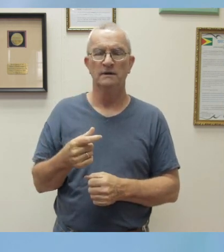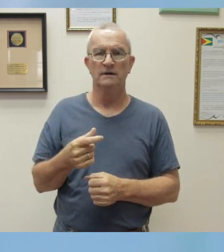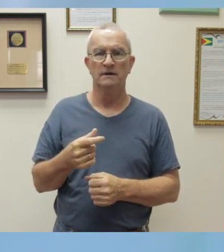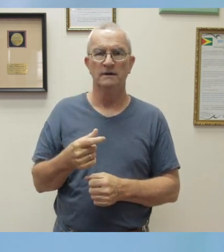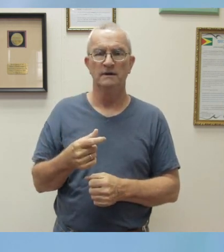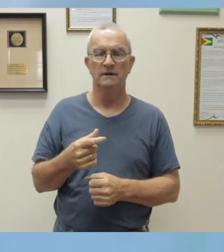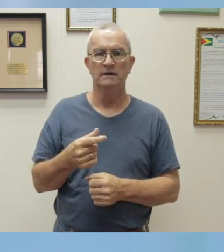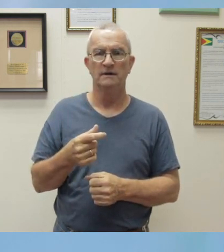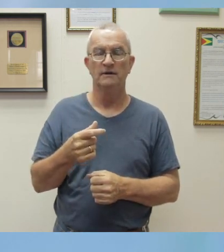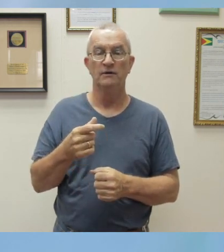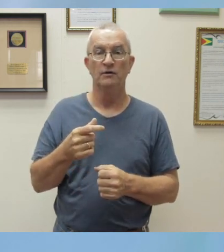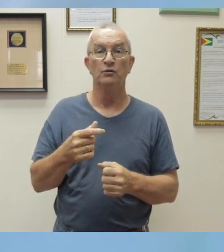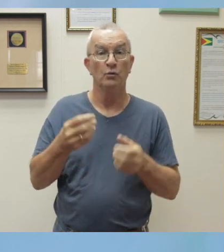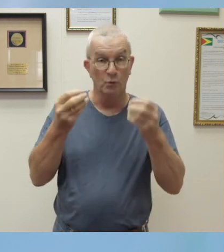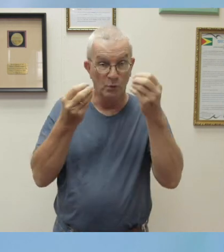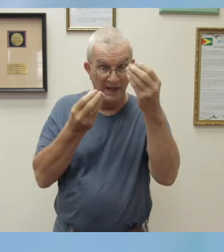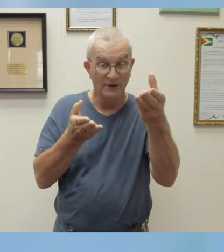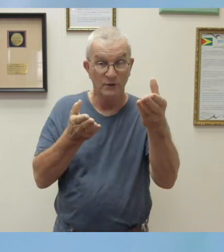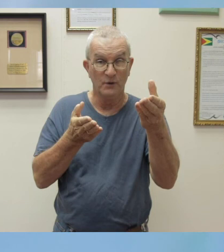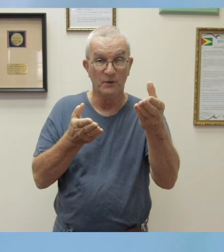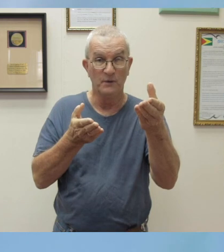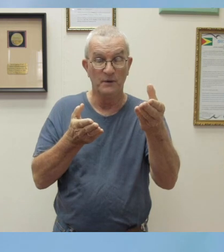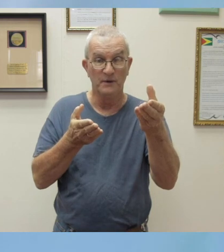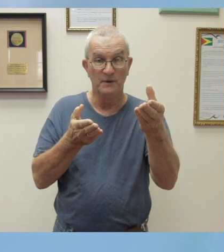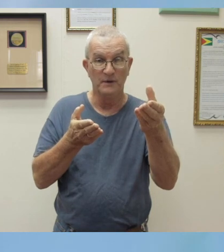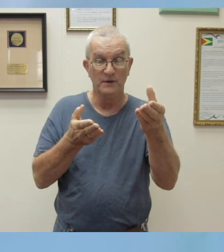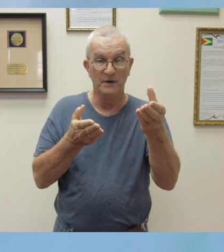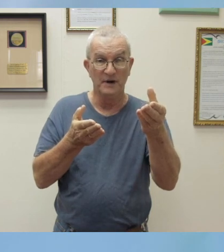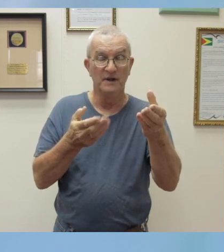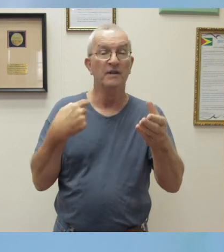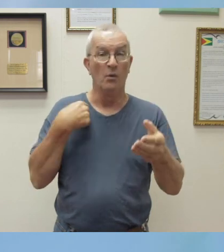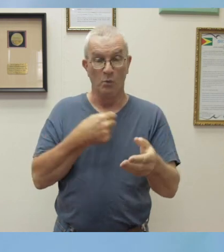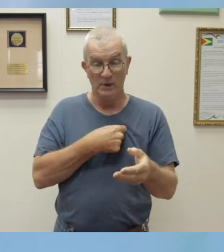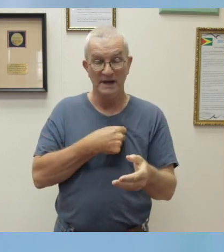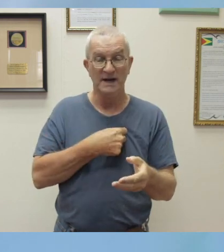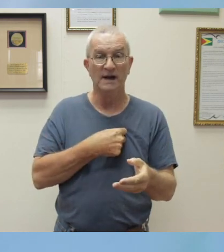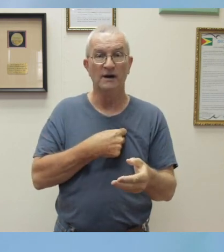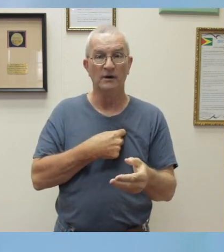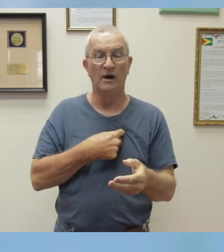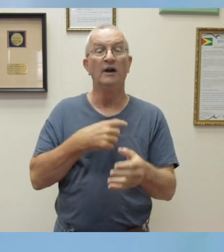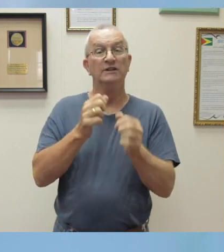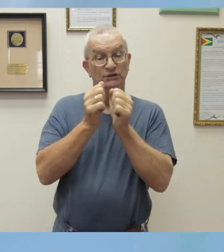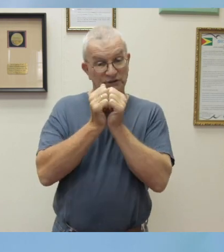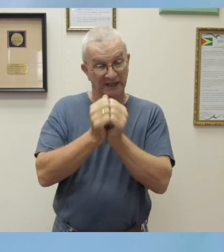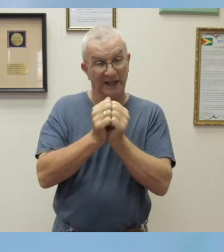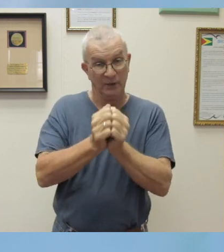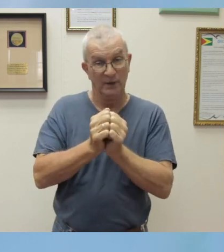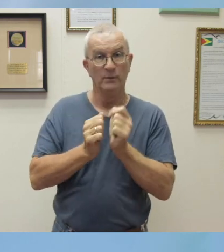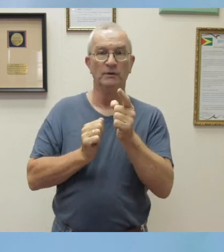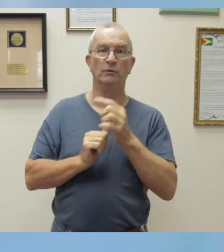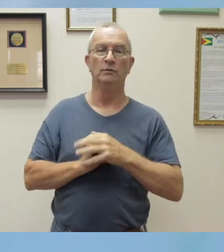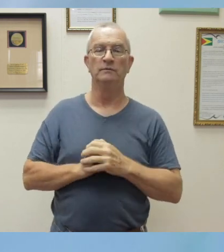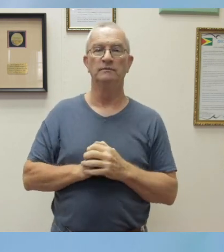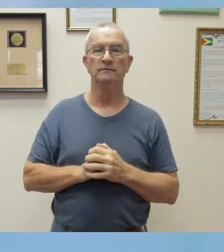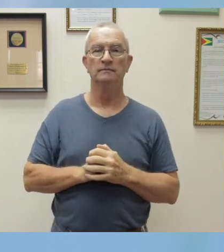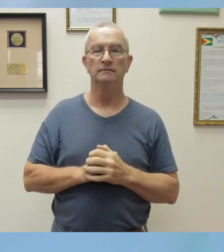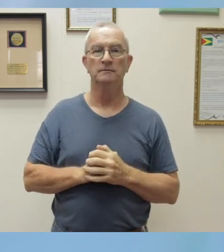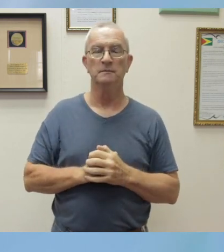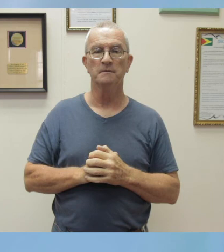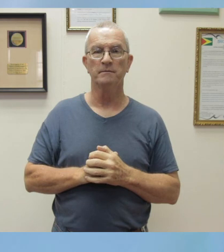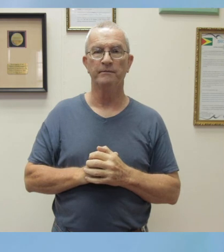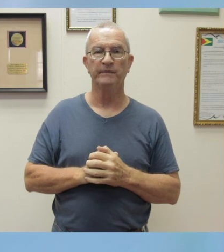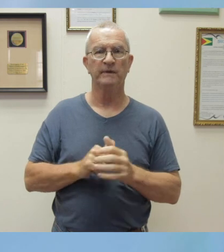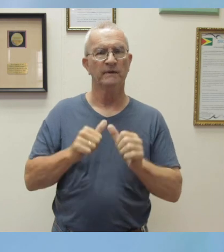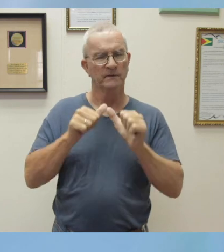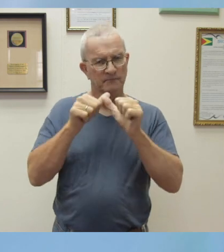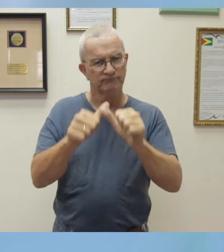to let you know how firmly we stand with you. Keep up the good work.